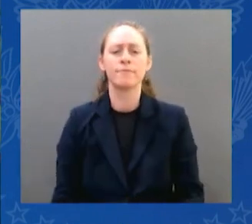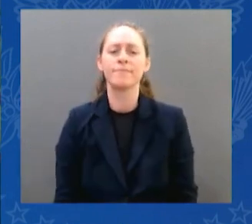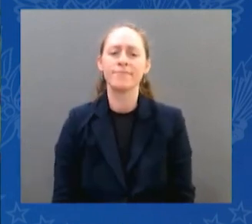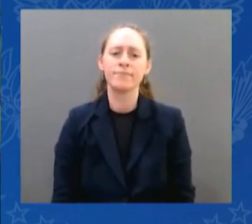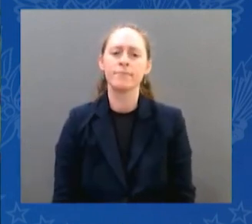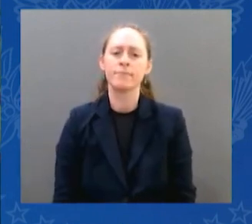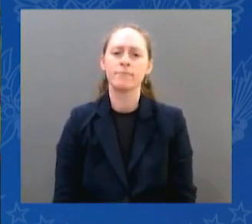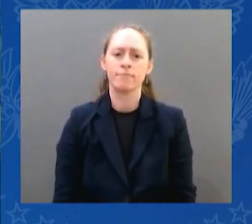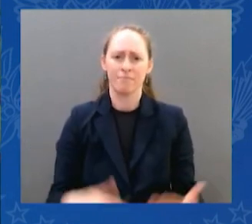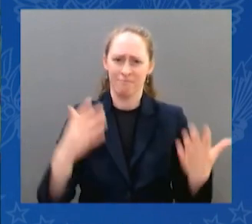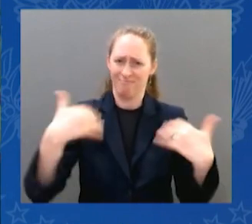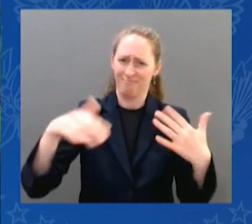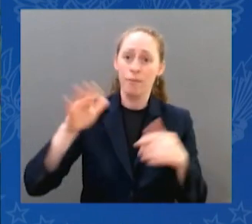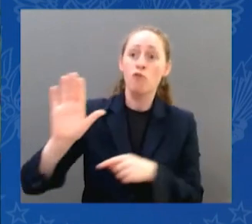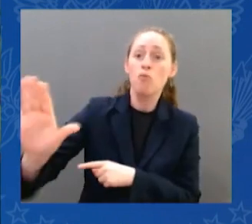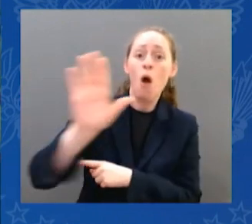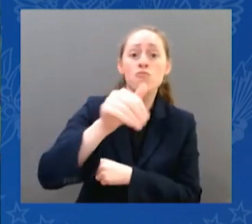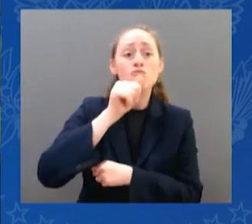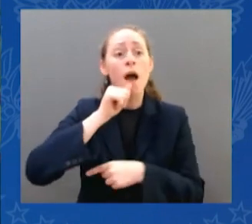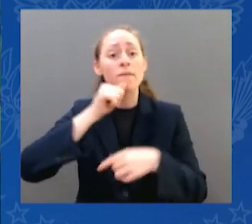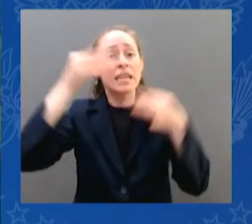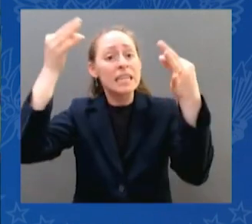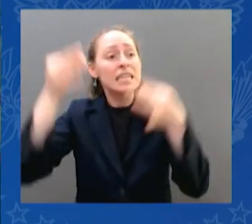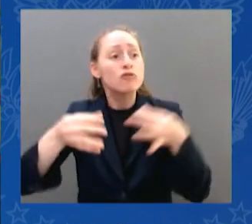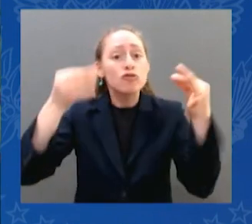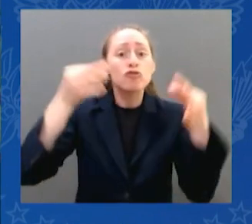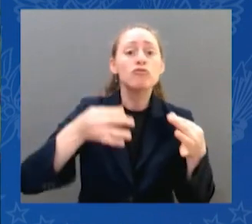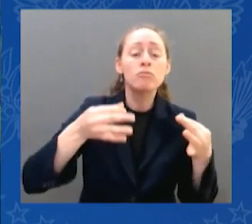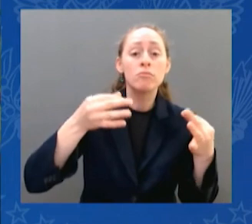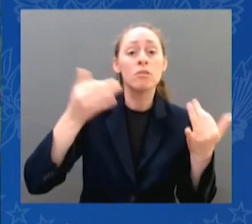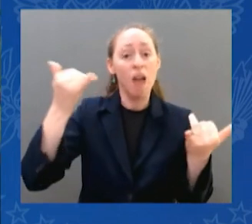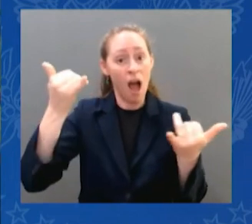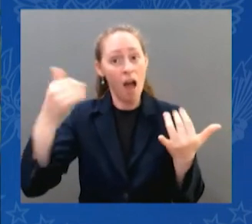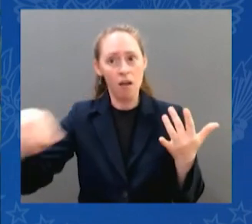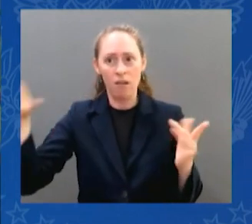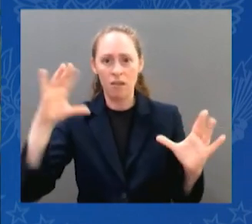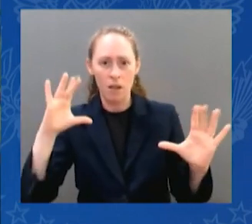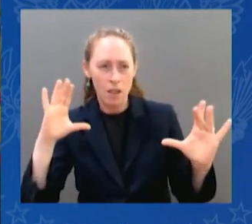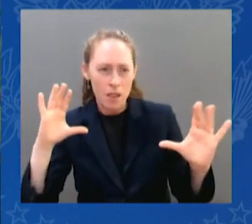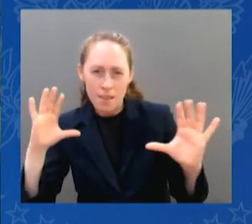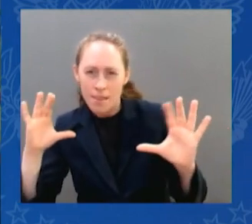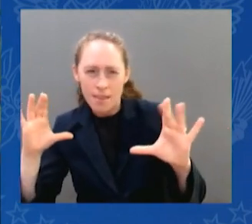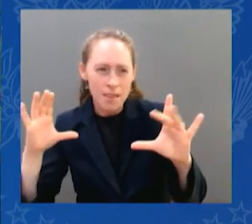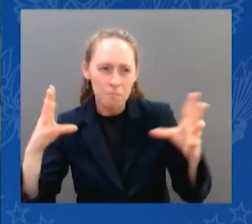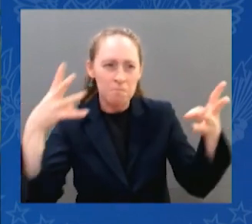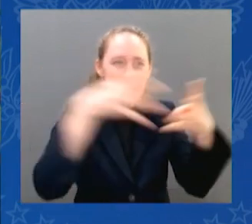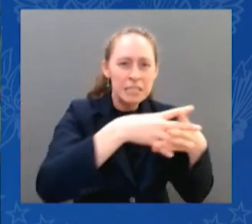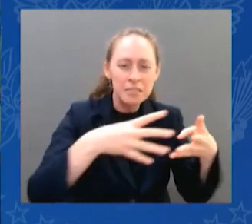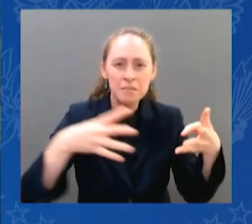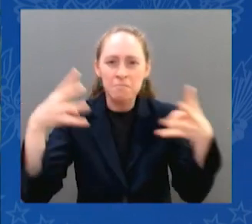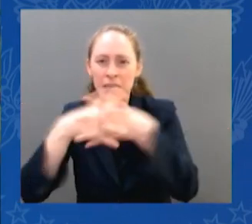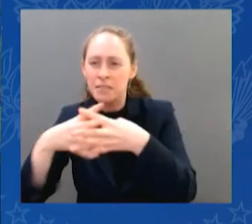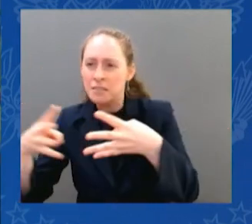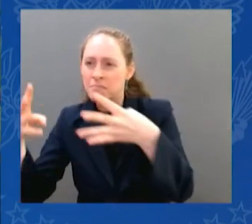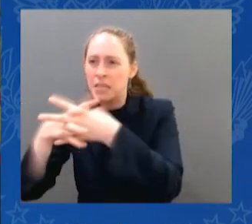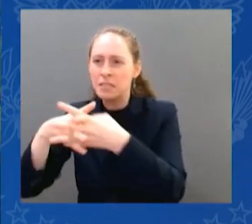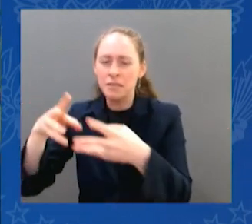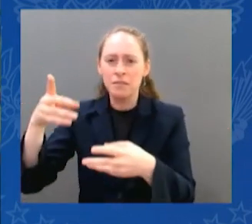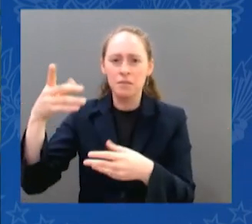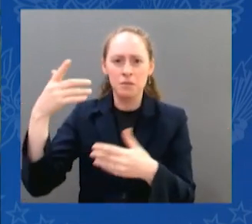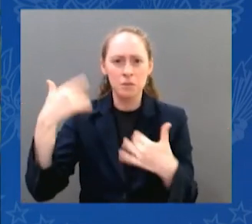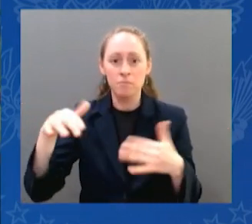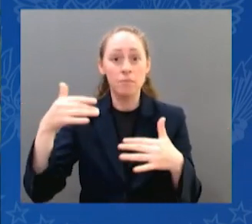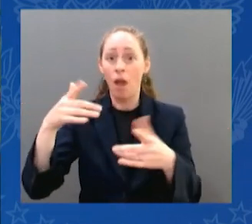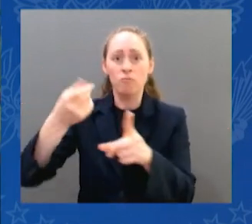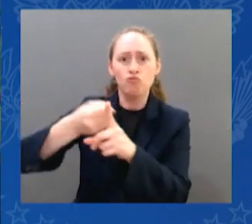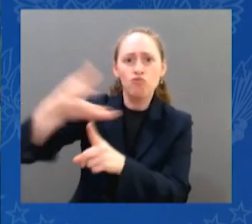action, where they're going to hunt down women and providers. This is chaos. It's frightening. But also we're doing what we can to make sure